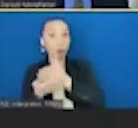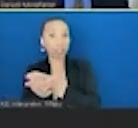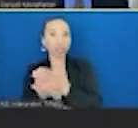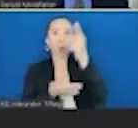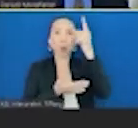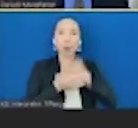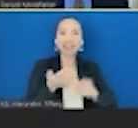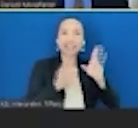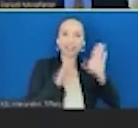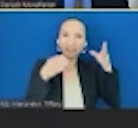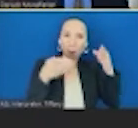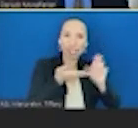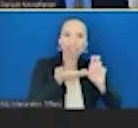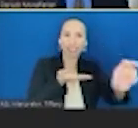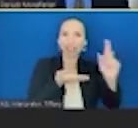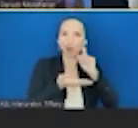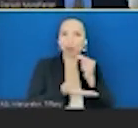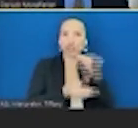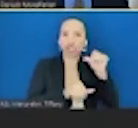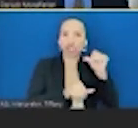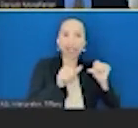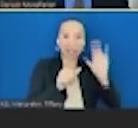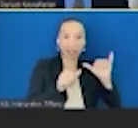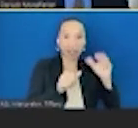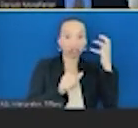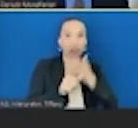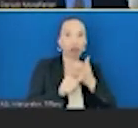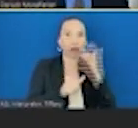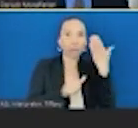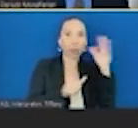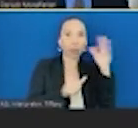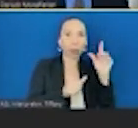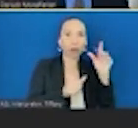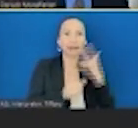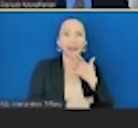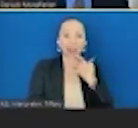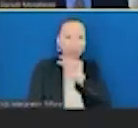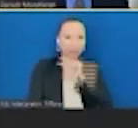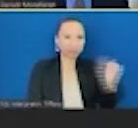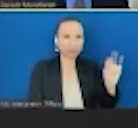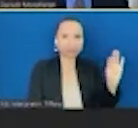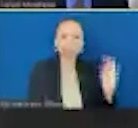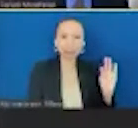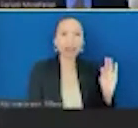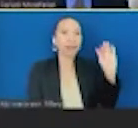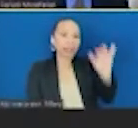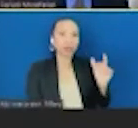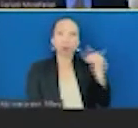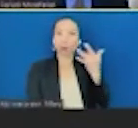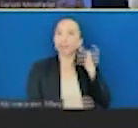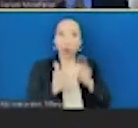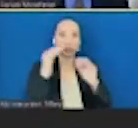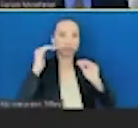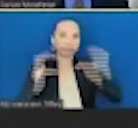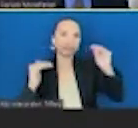dark blue. You can see while we face this incredible pandemic of obesity and type two diabetes and inequities in nutrition,